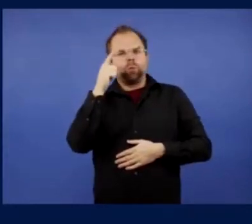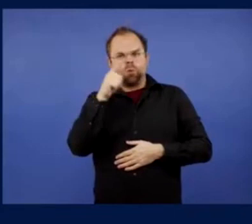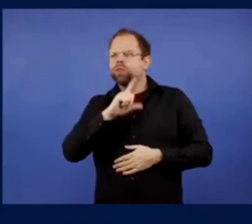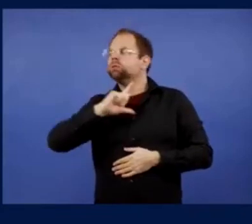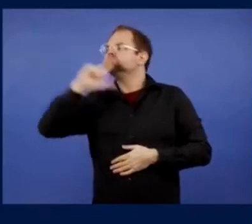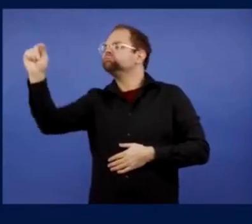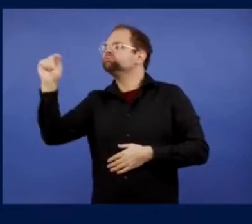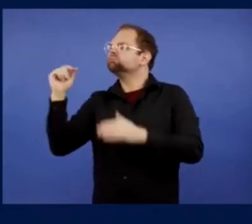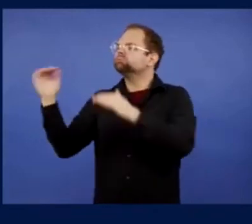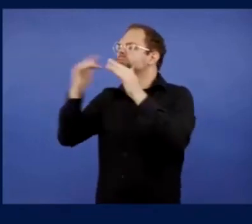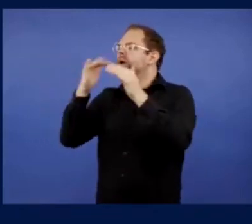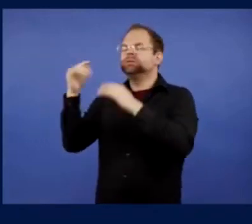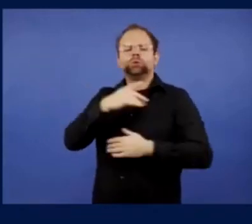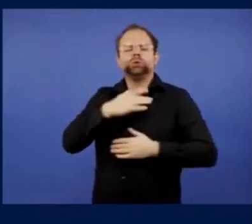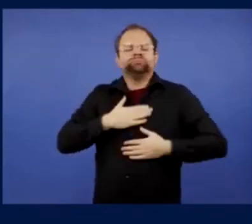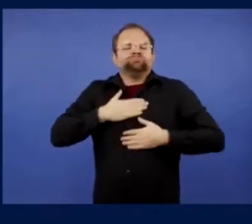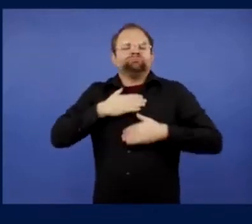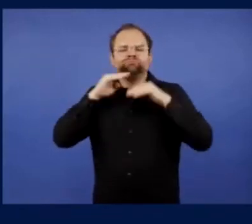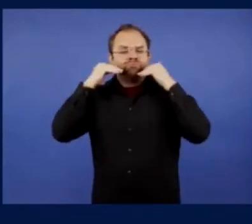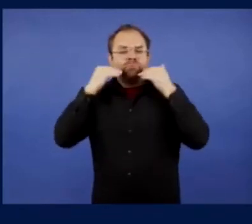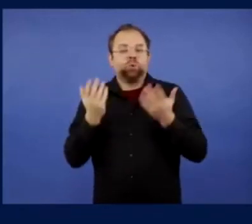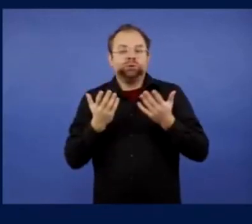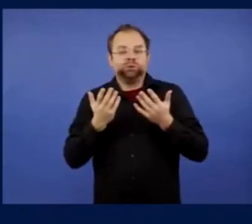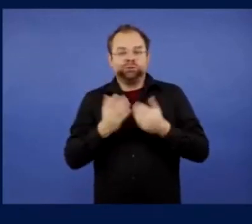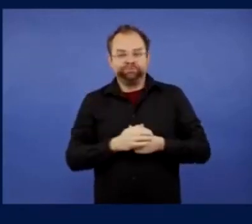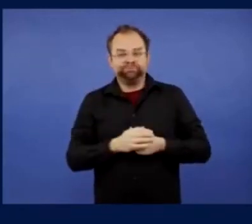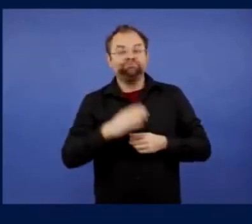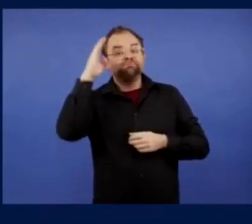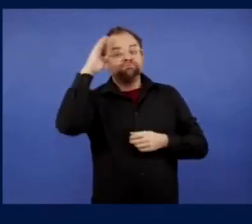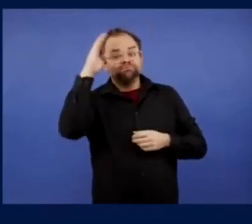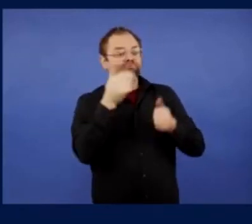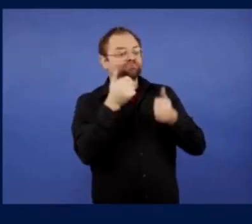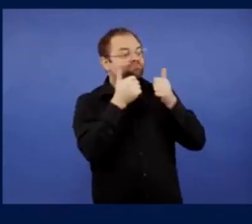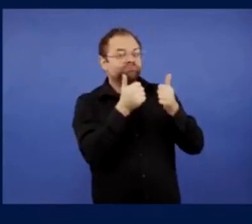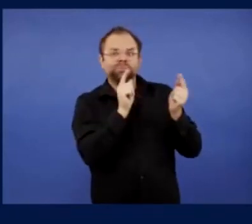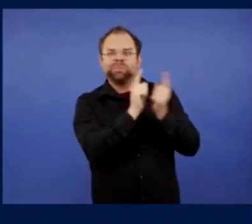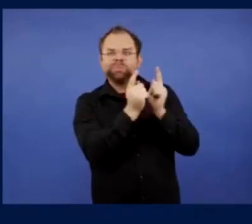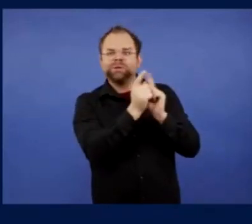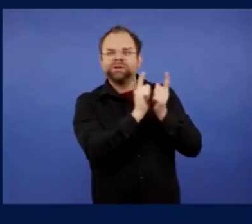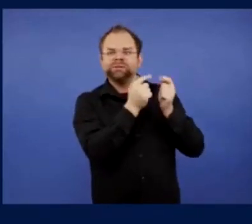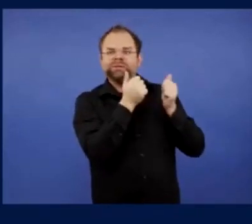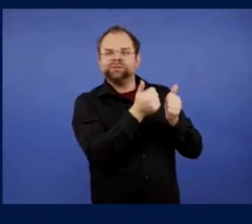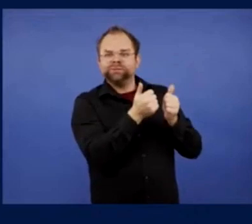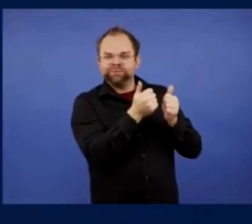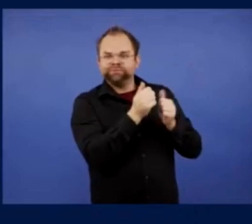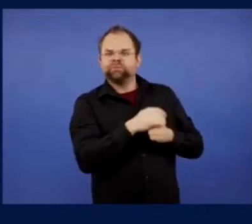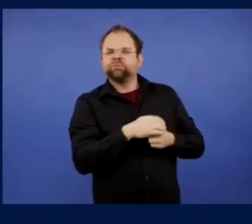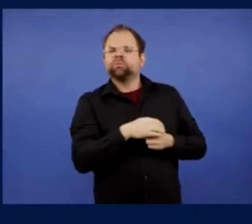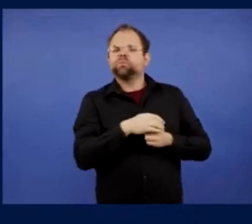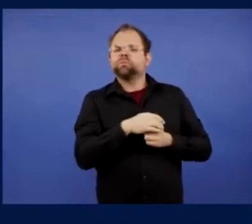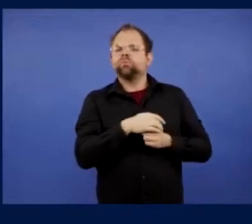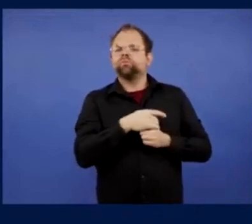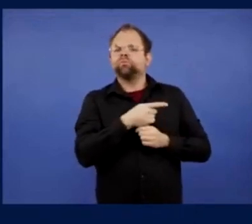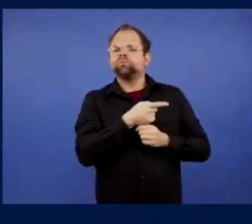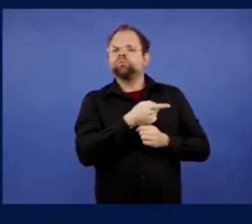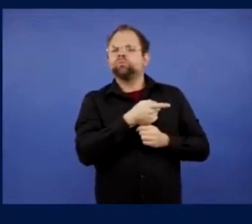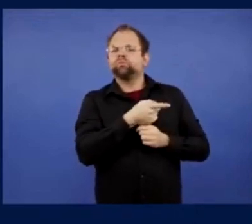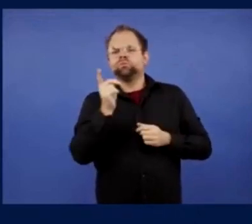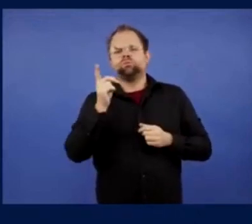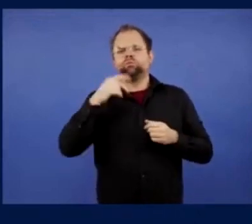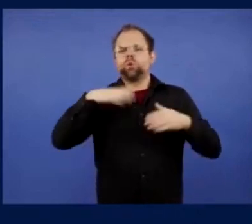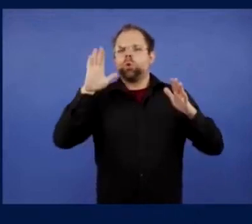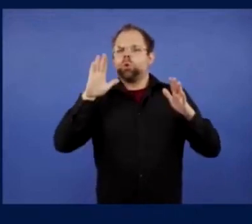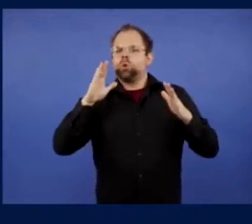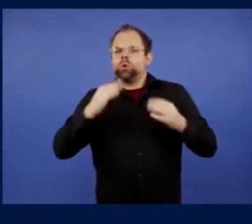23 and 24, and the first European away was 17 years ago. They were very young. It was Olympiarchos in